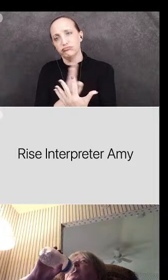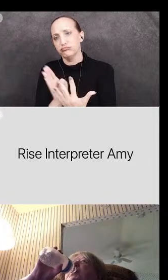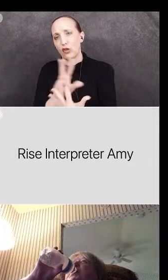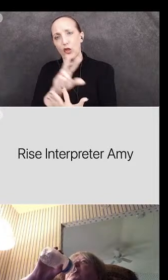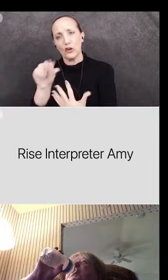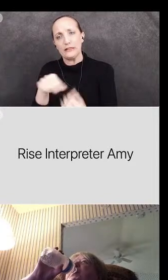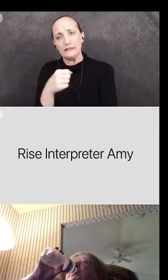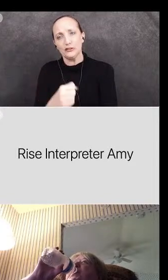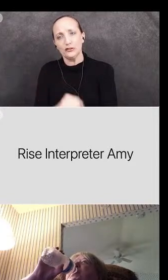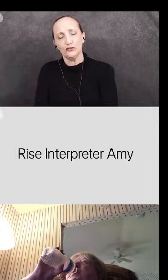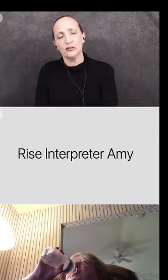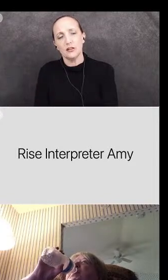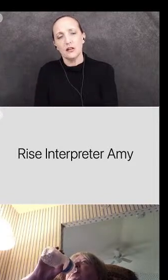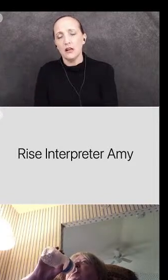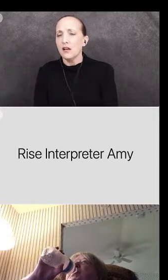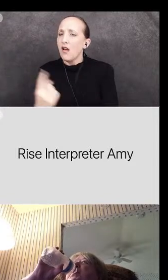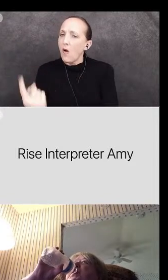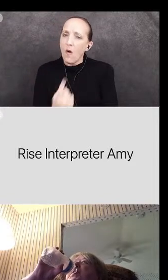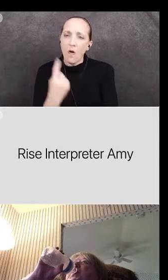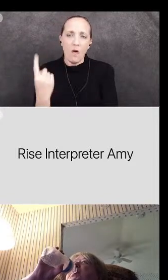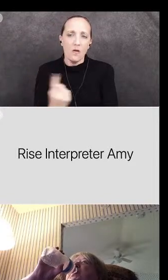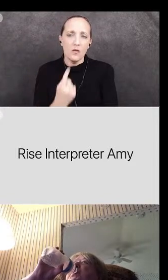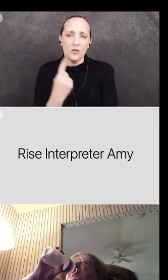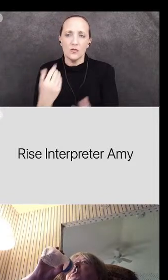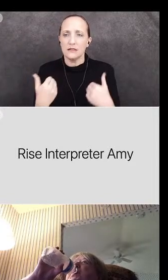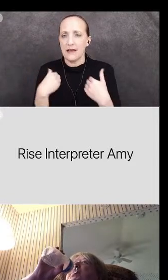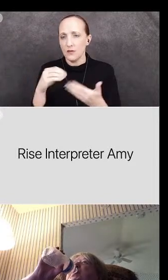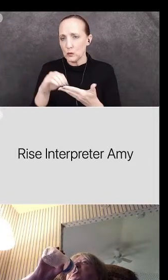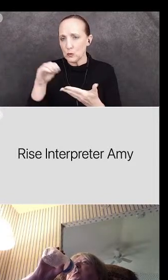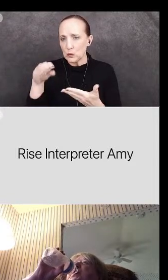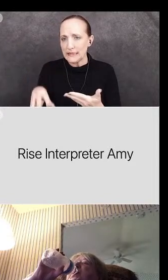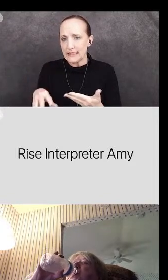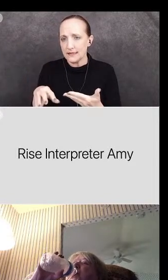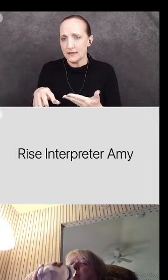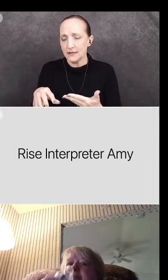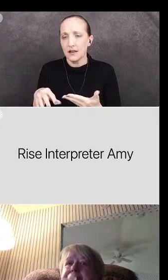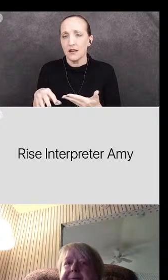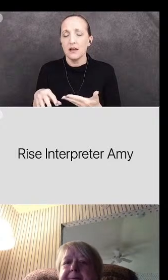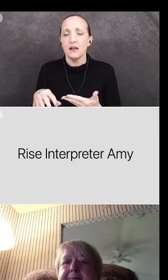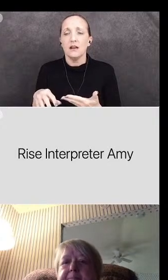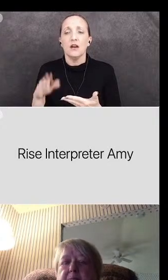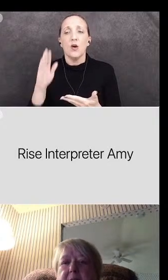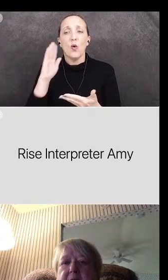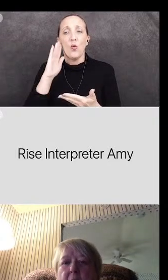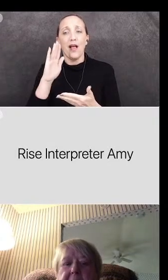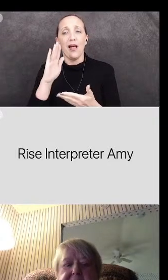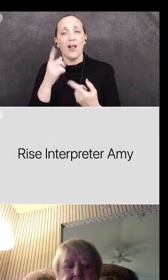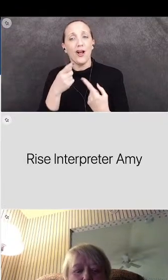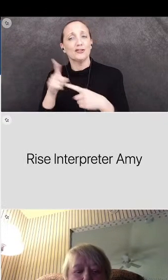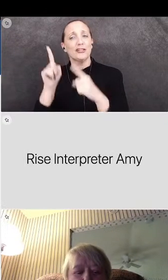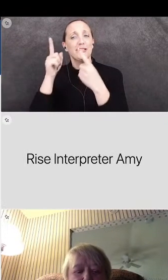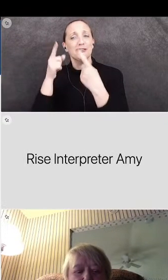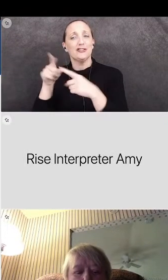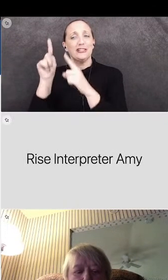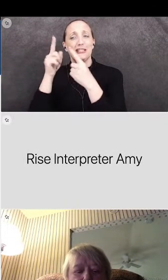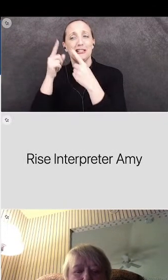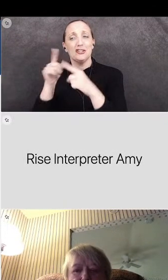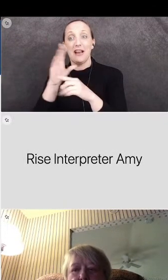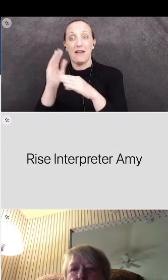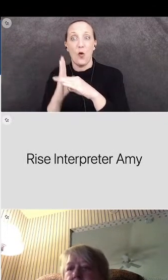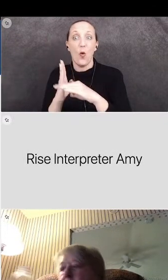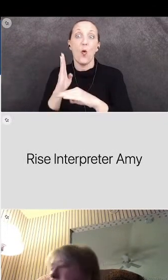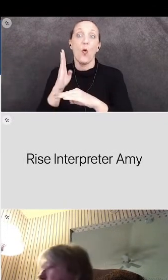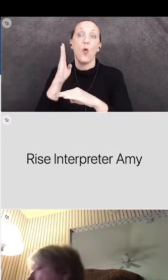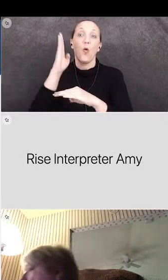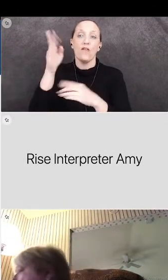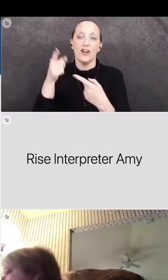we were always going to have students that we're going to achieve and overachieve. And a lot of them will do it with